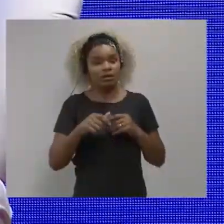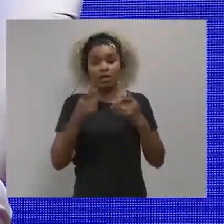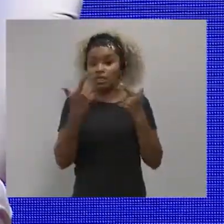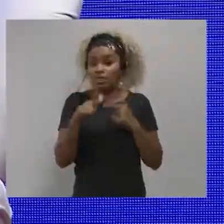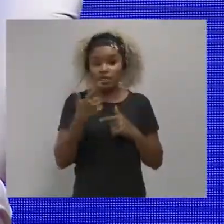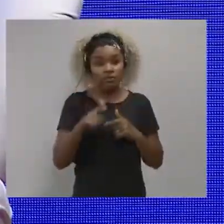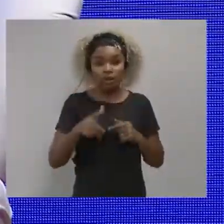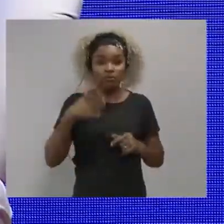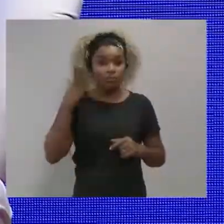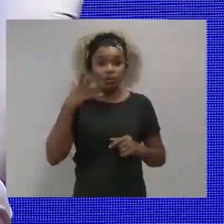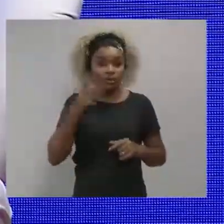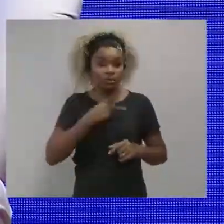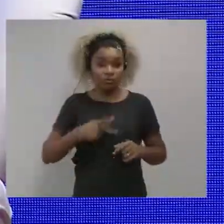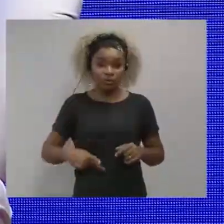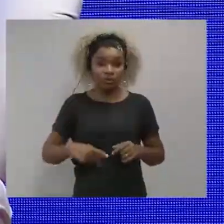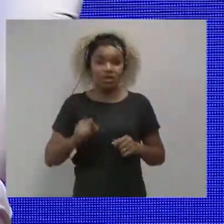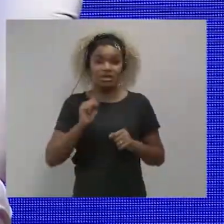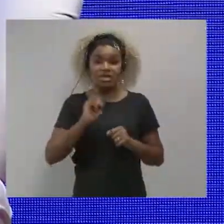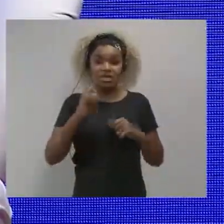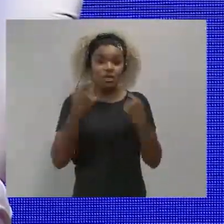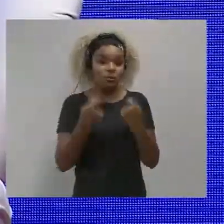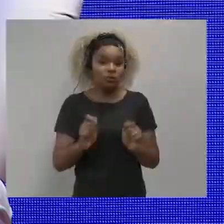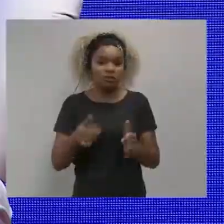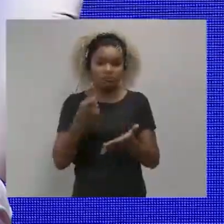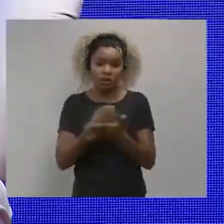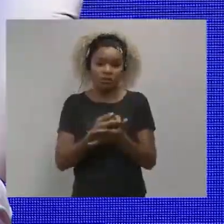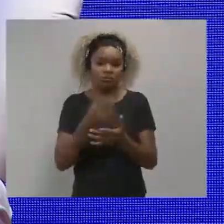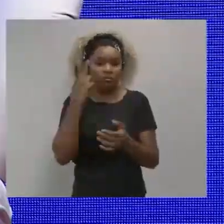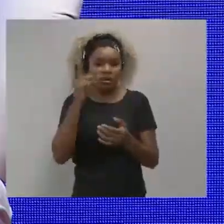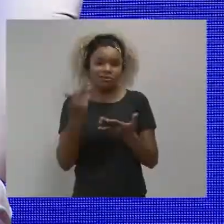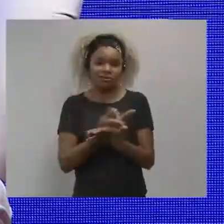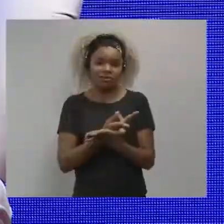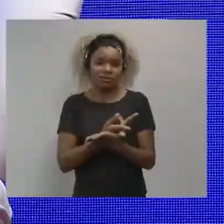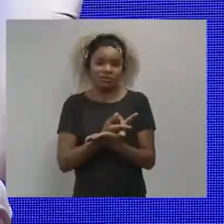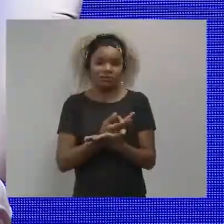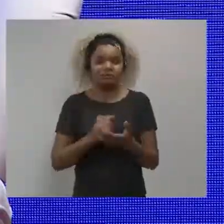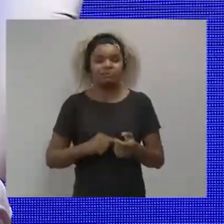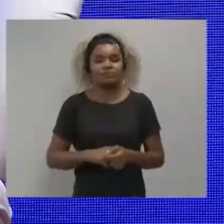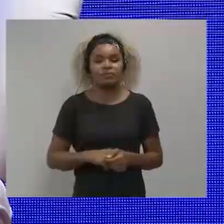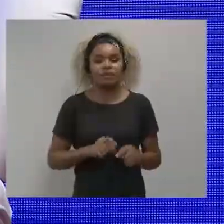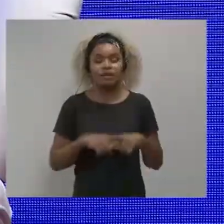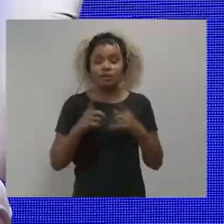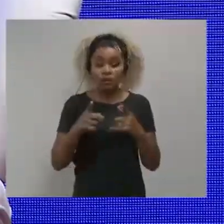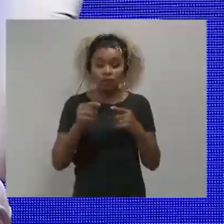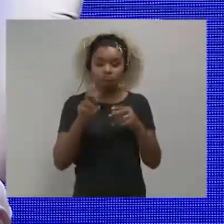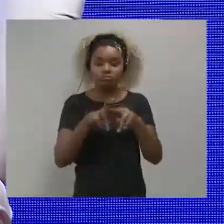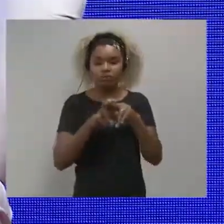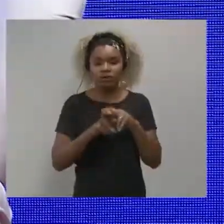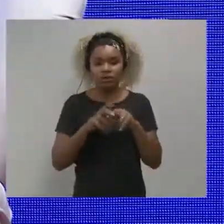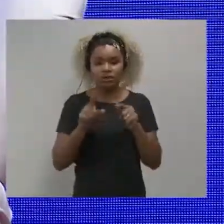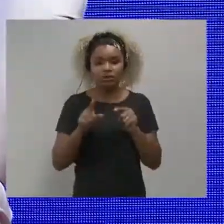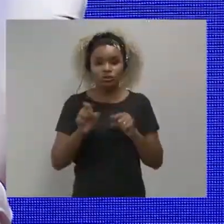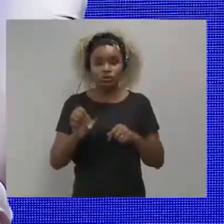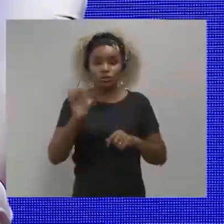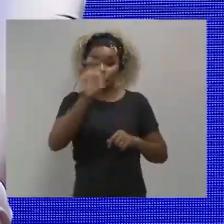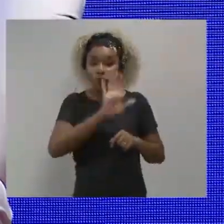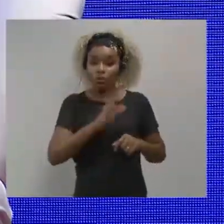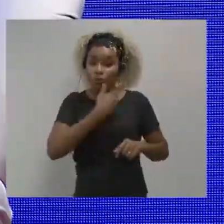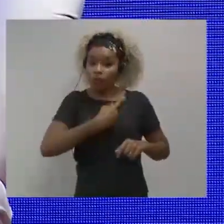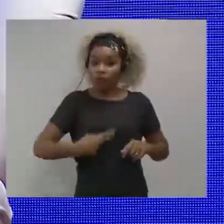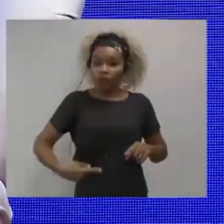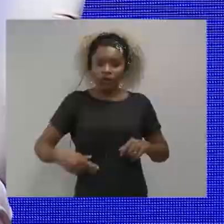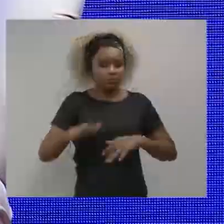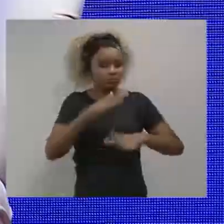almost giving a lecture here. Well, you need one buying to be done